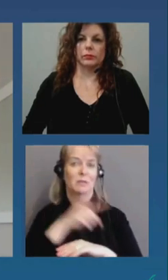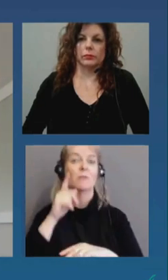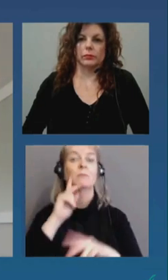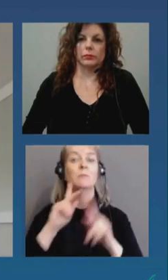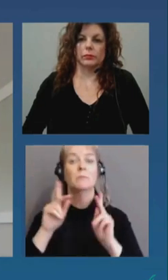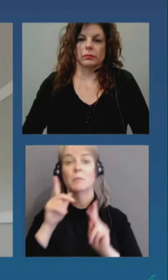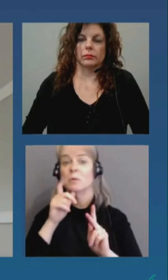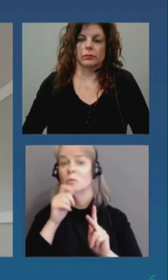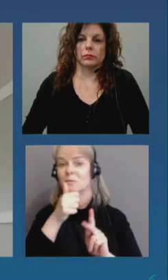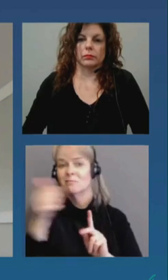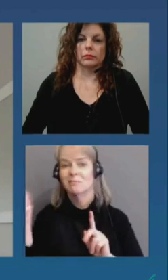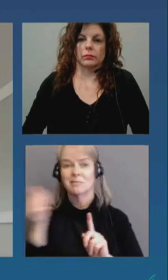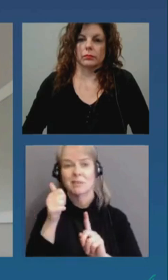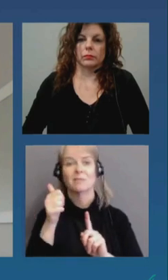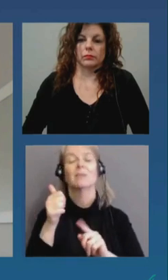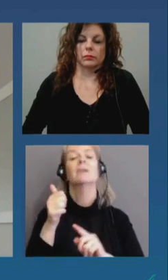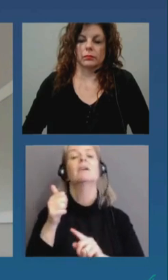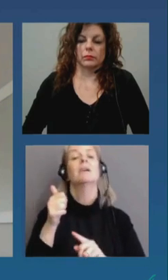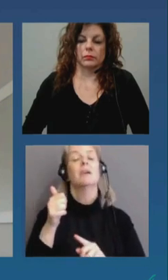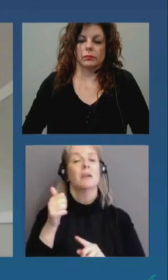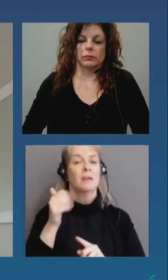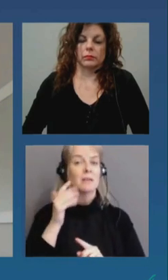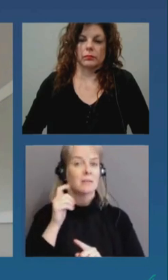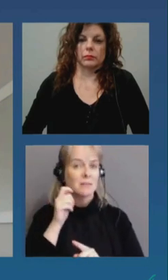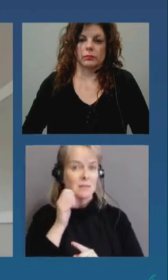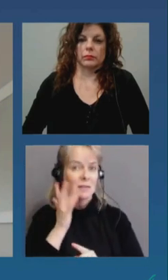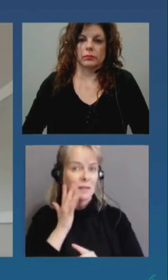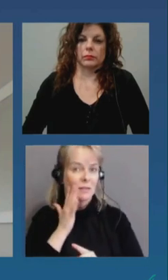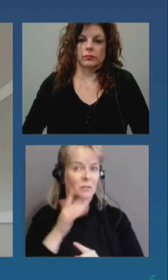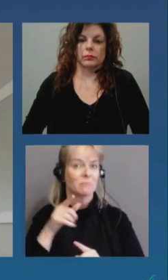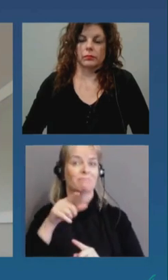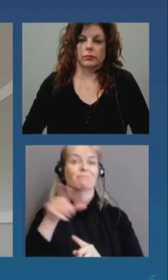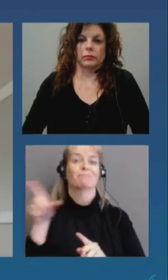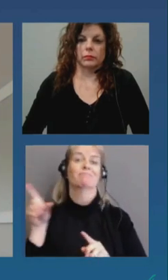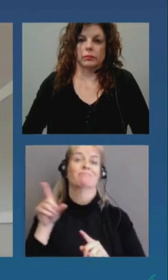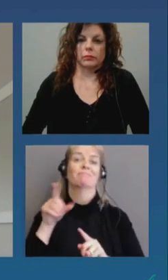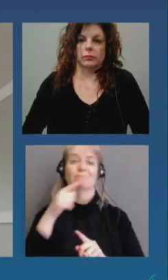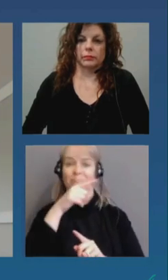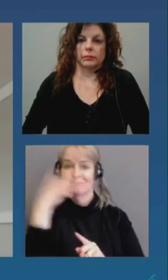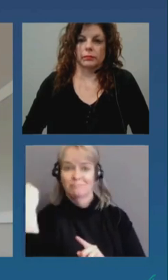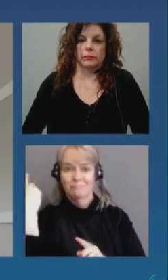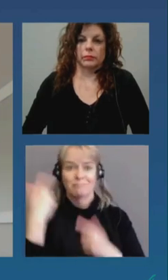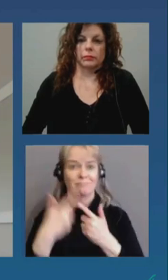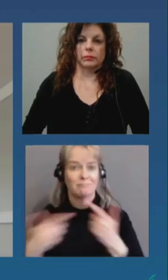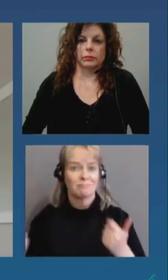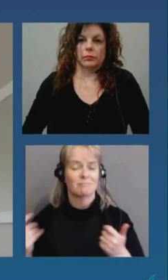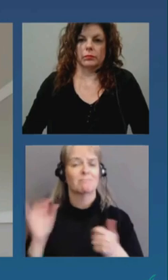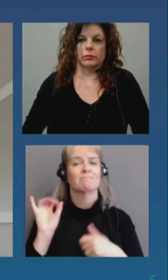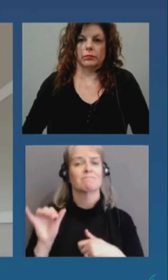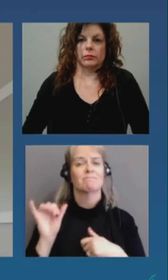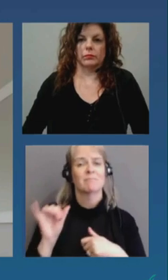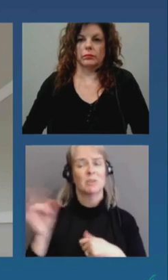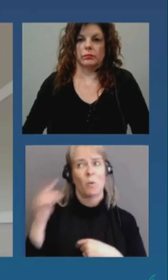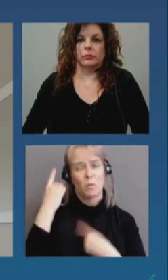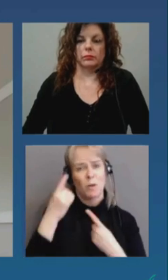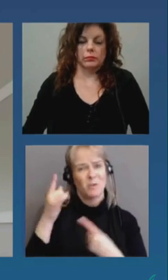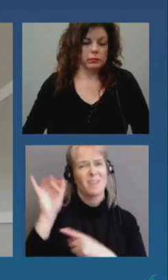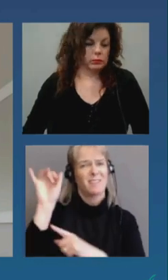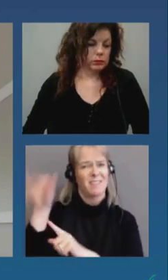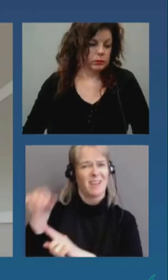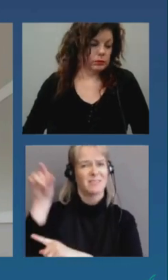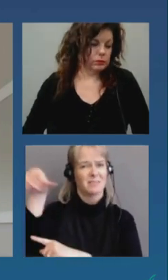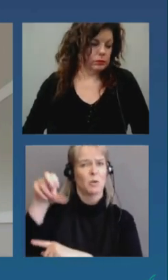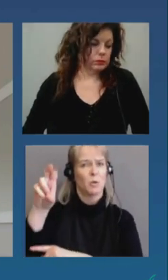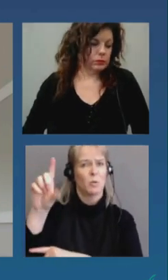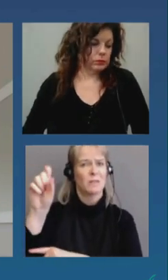a bit more of what that picture looks like in hospitals across the city uh and just i suppose what your